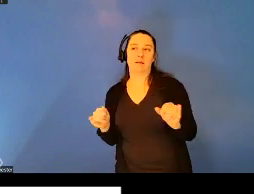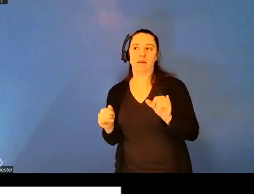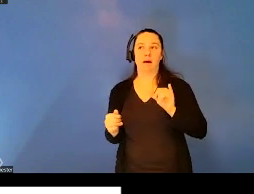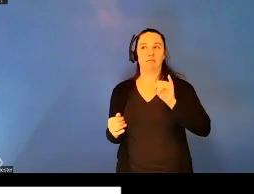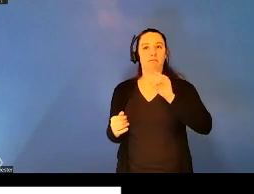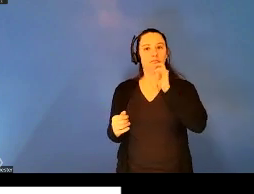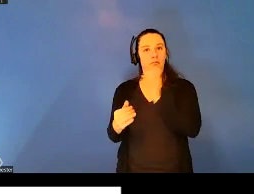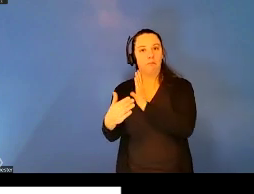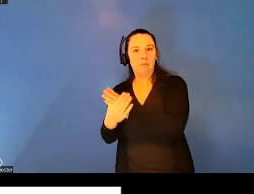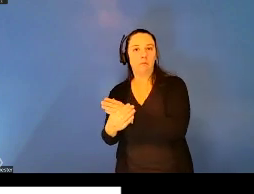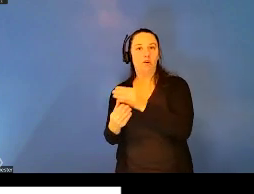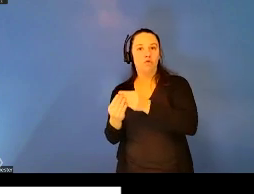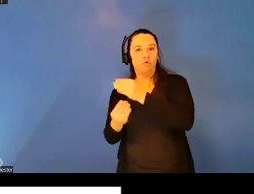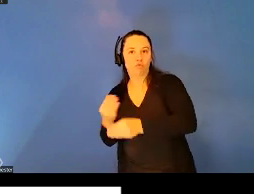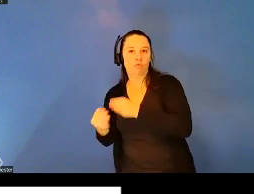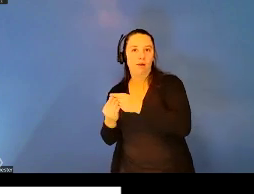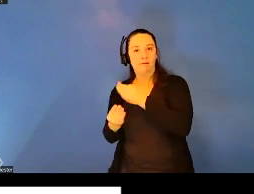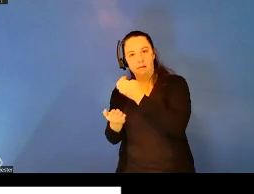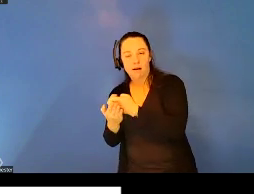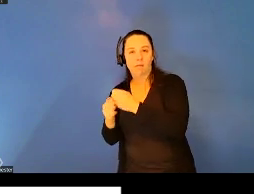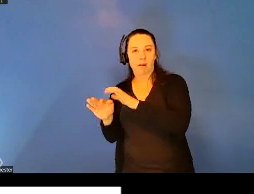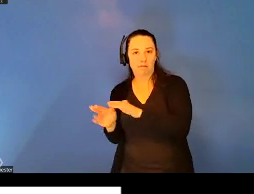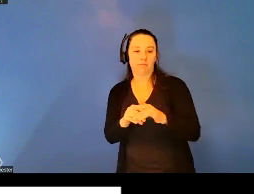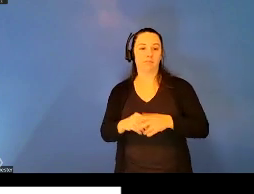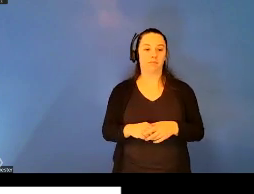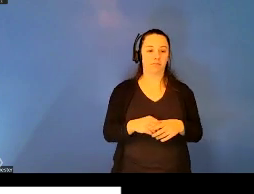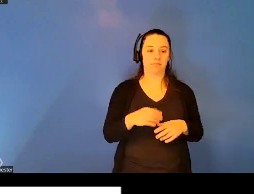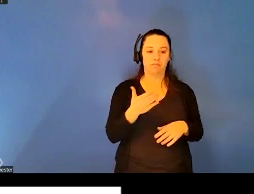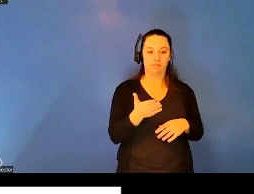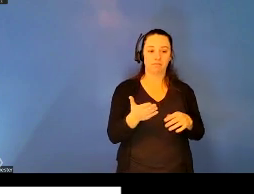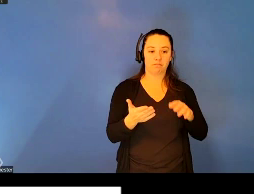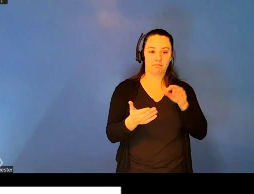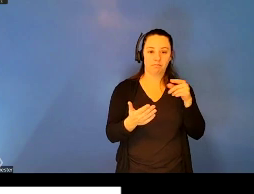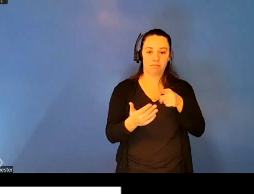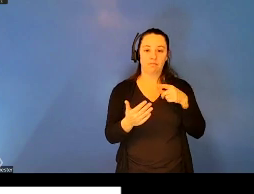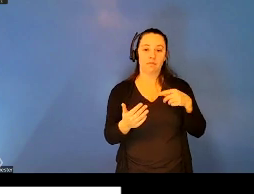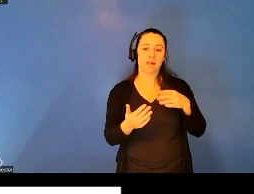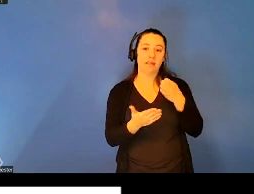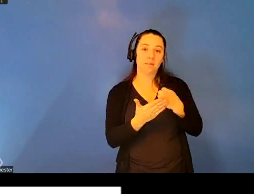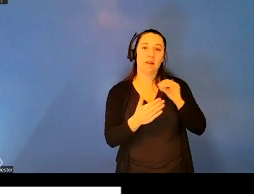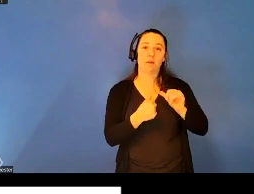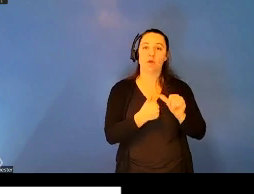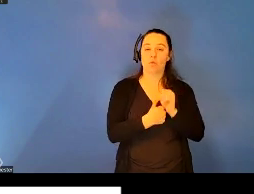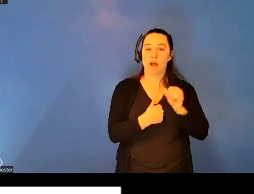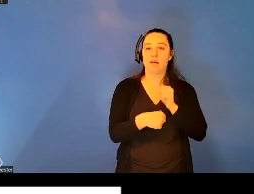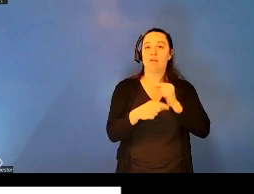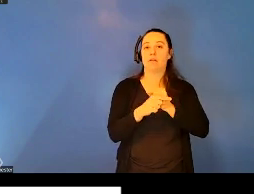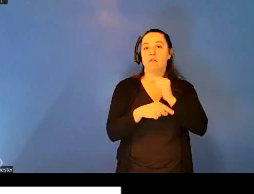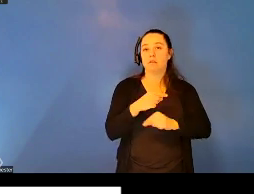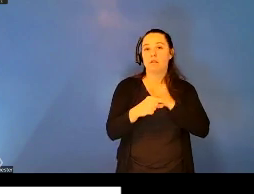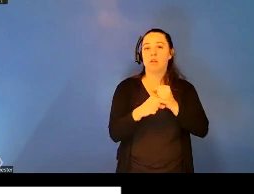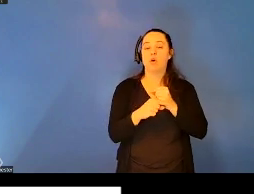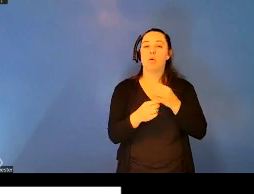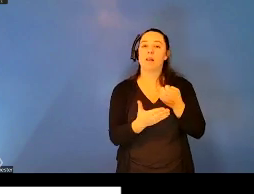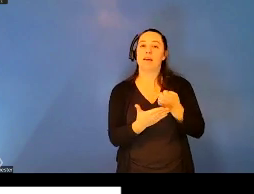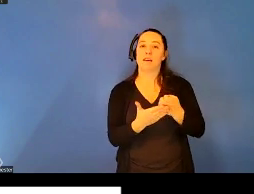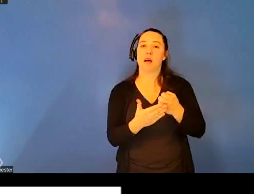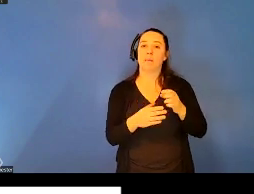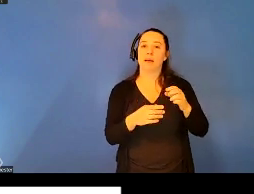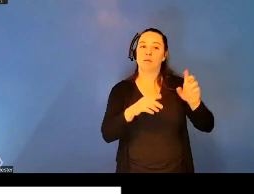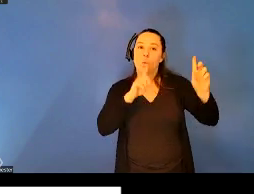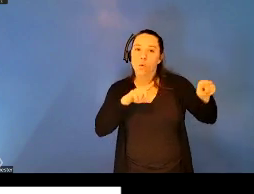diseases, um, and epidemics that can threaten global economic orders, they've engaged, I would argue, in a project of